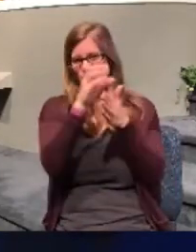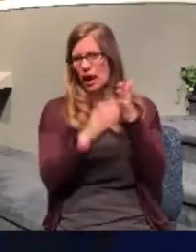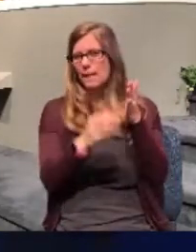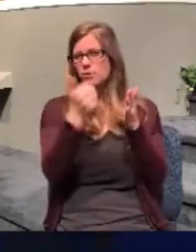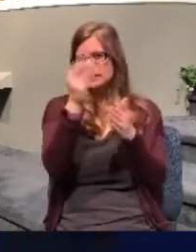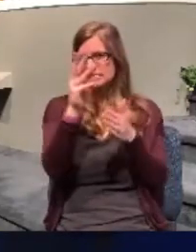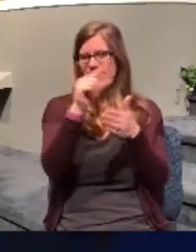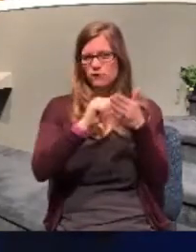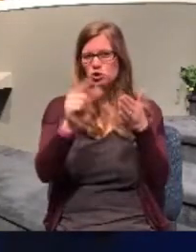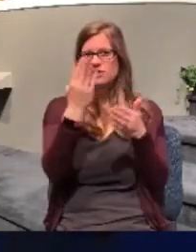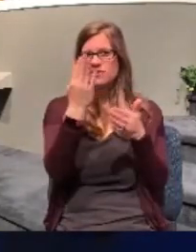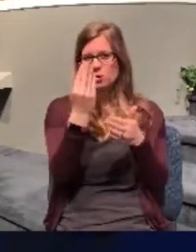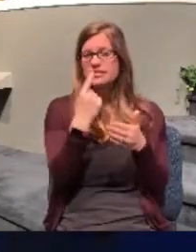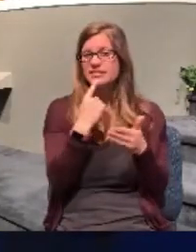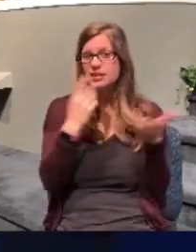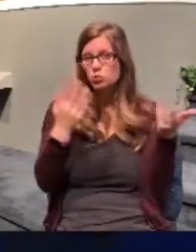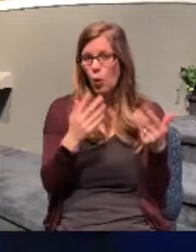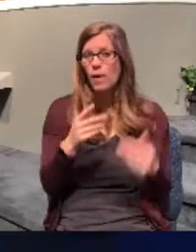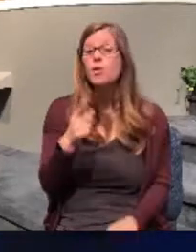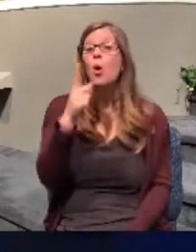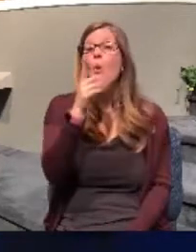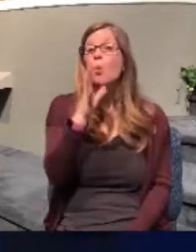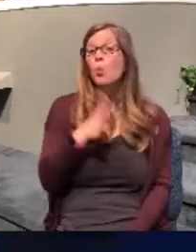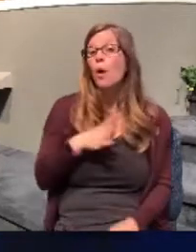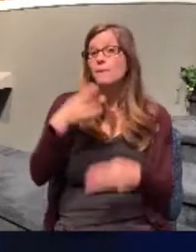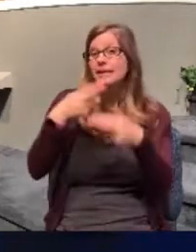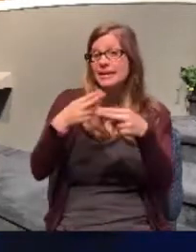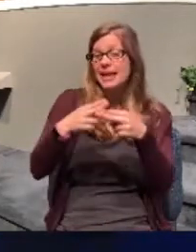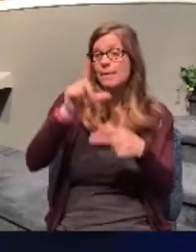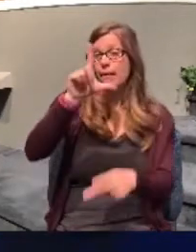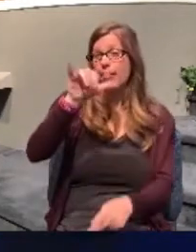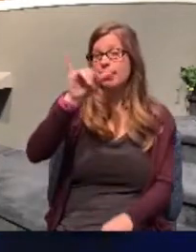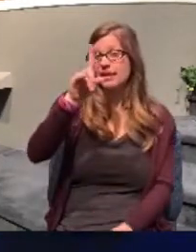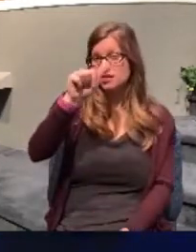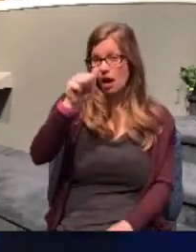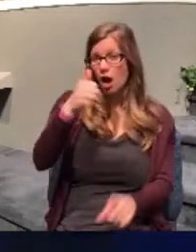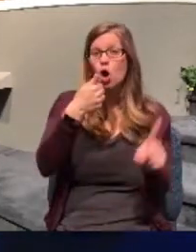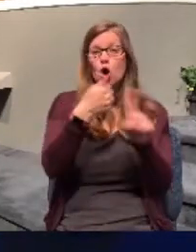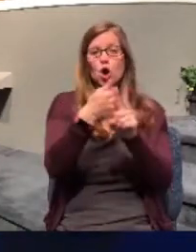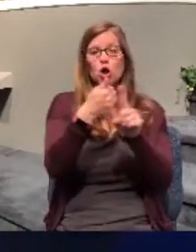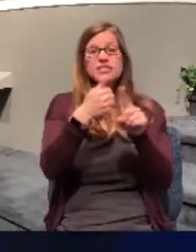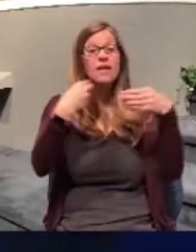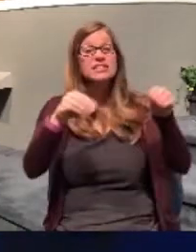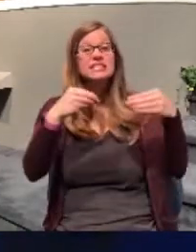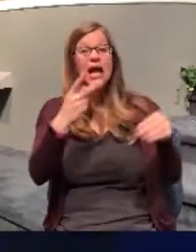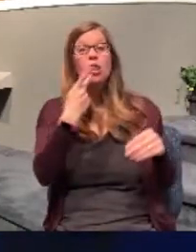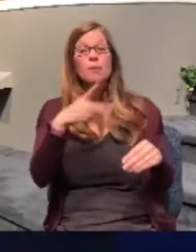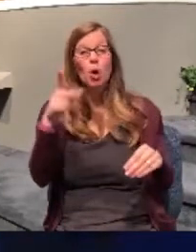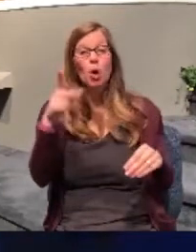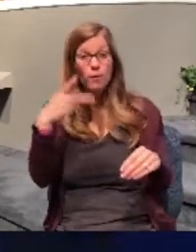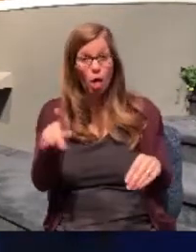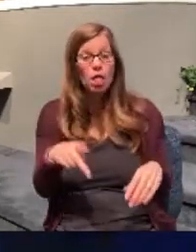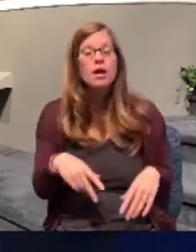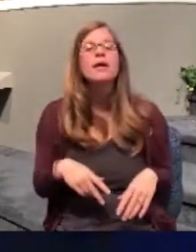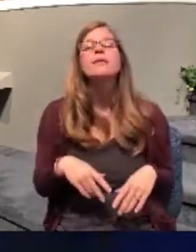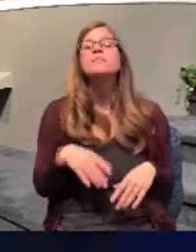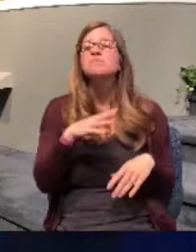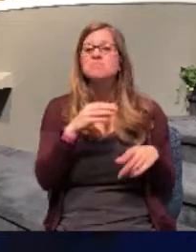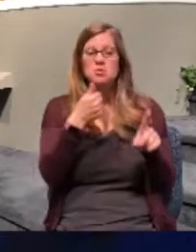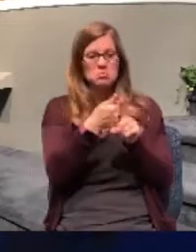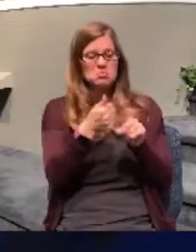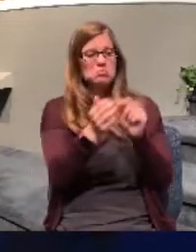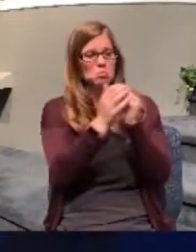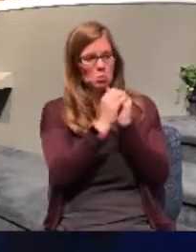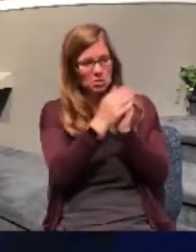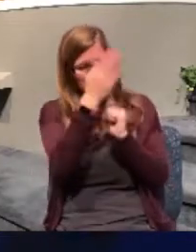a certain woman named Lydia, a seller of purple, of the city of Thyatira, which worshiped God, heard